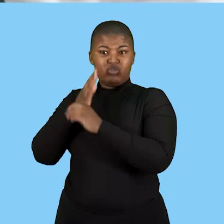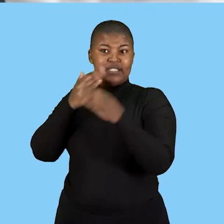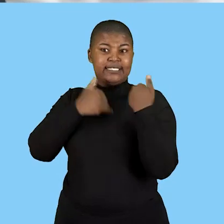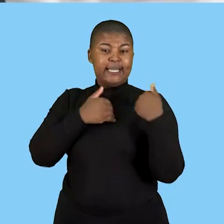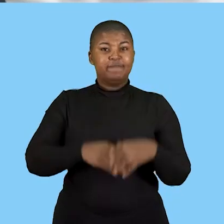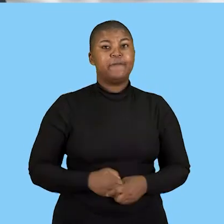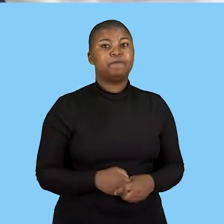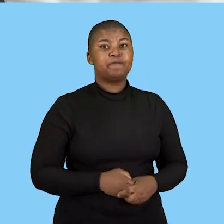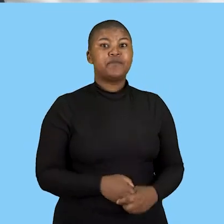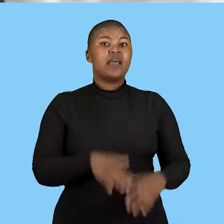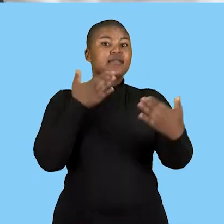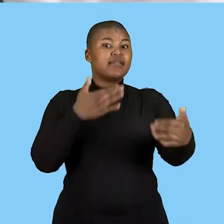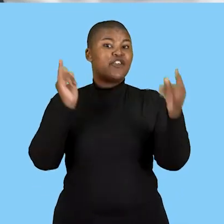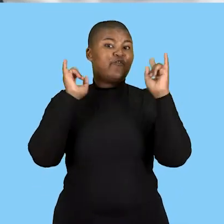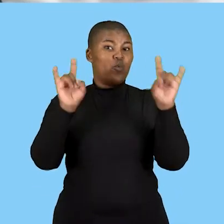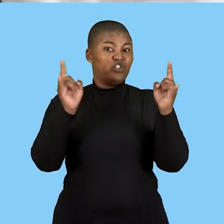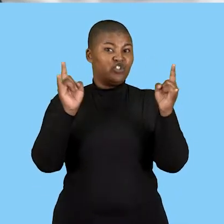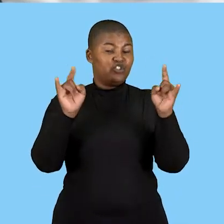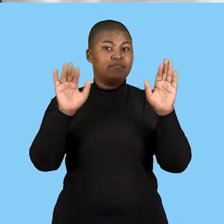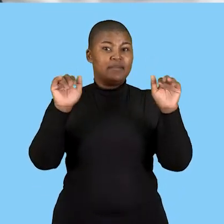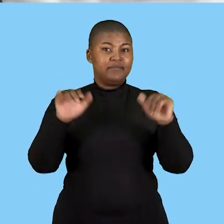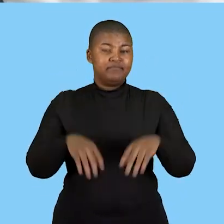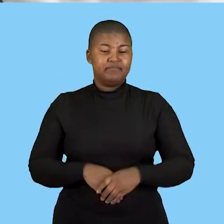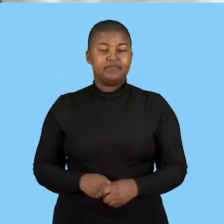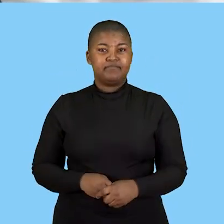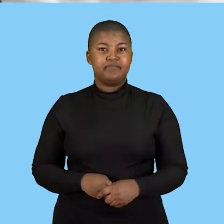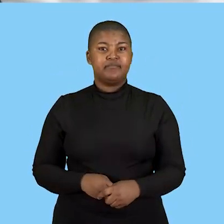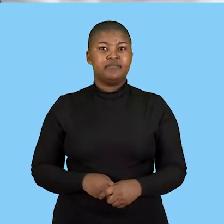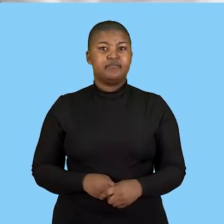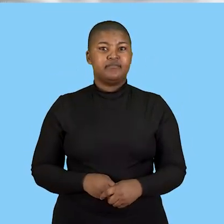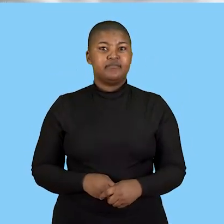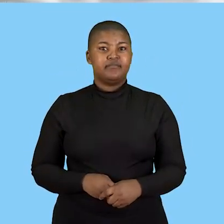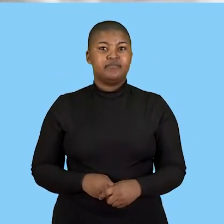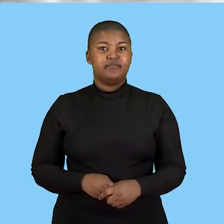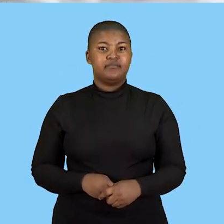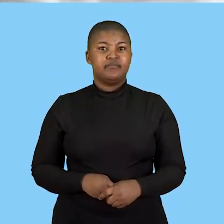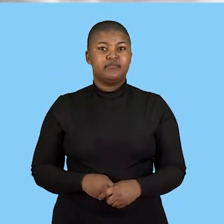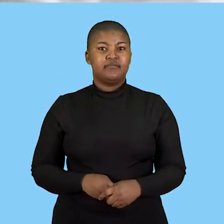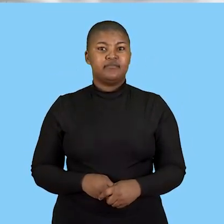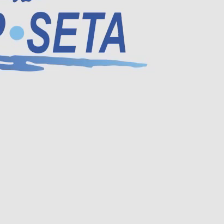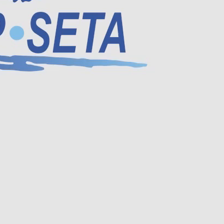the environment so with that being said thank you for watching goodbye keep well